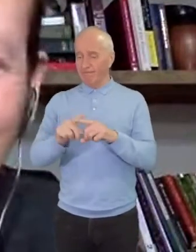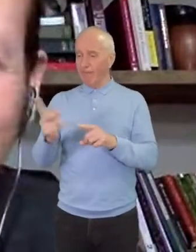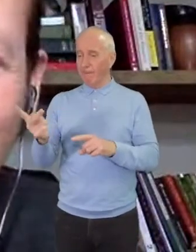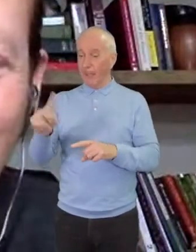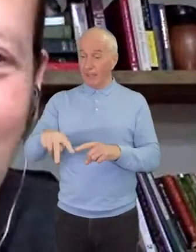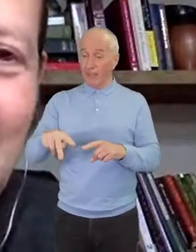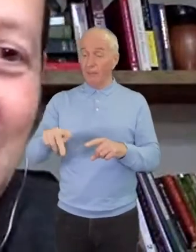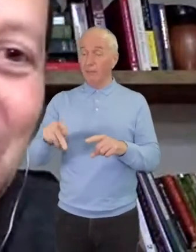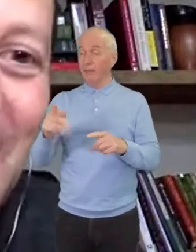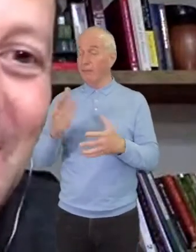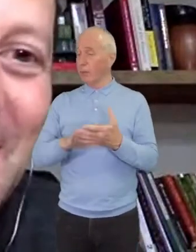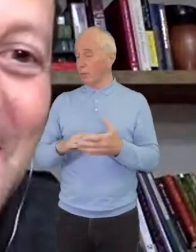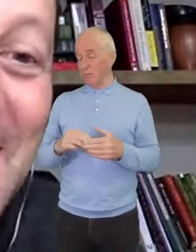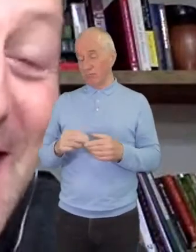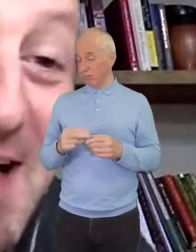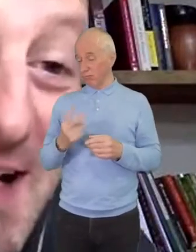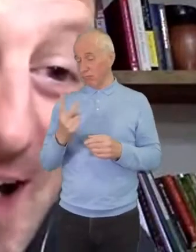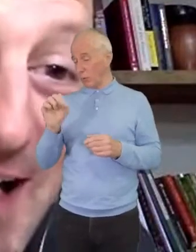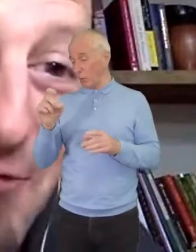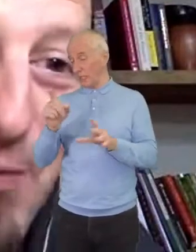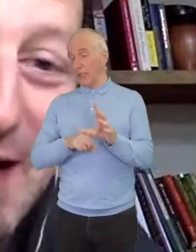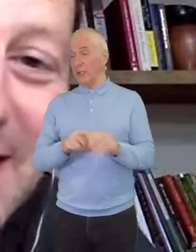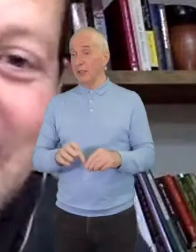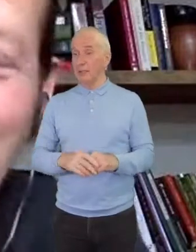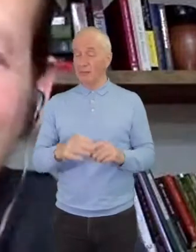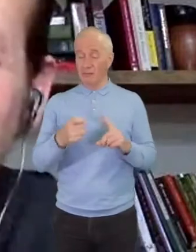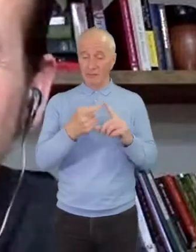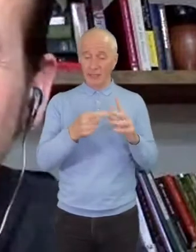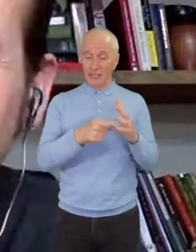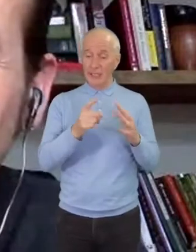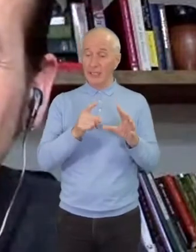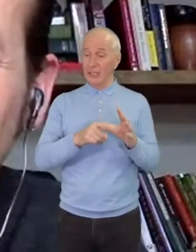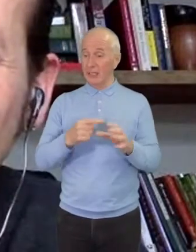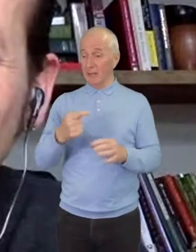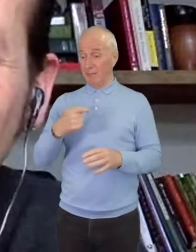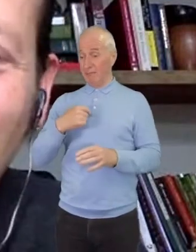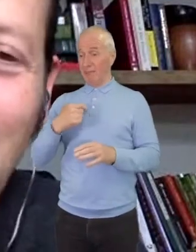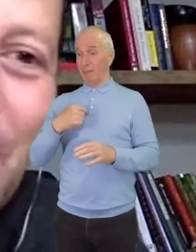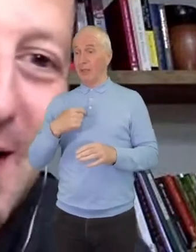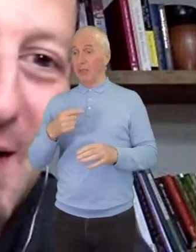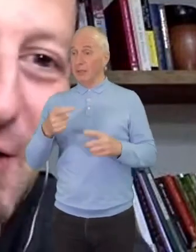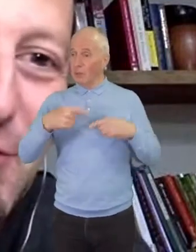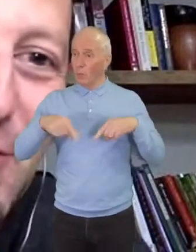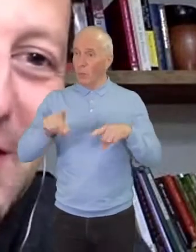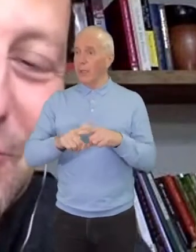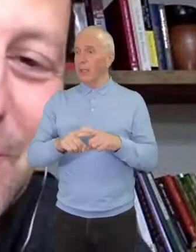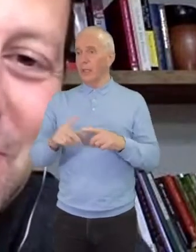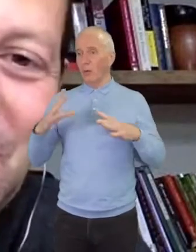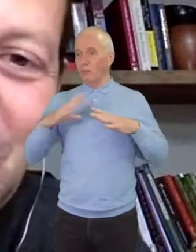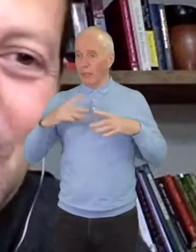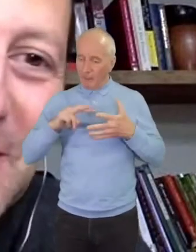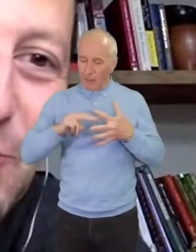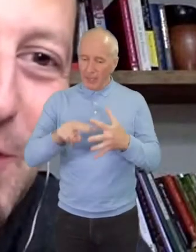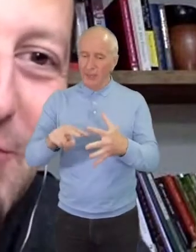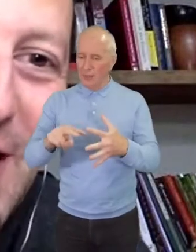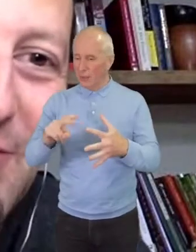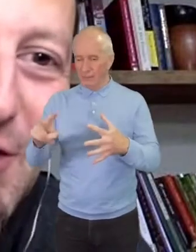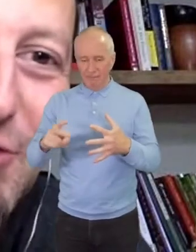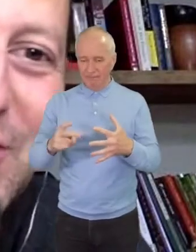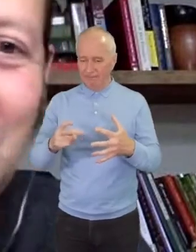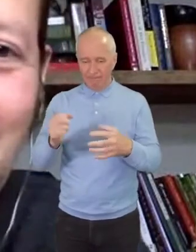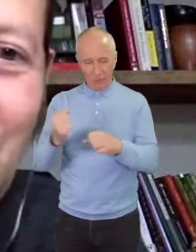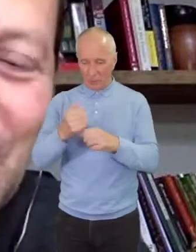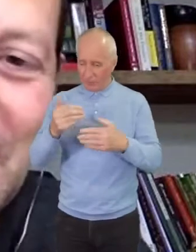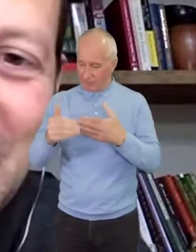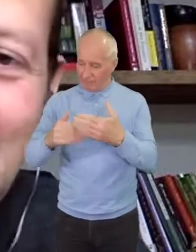the last couple of decades. And Katie and I have been, we were already planning on doing this. We just celebrated 25